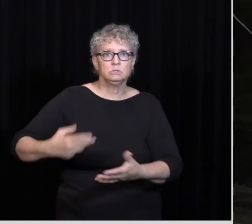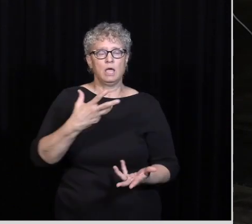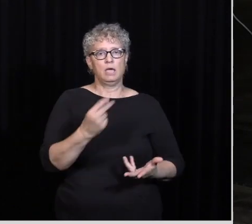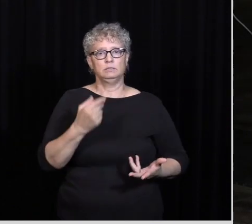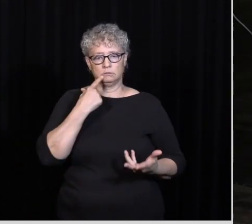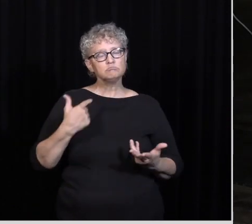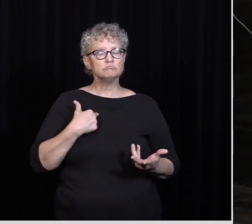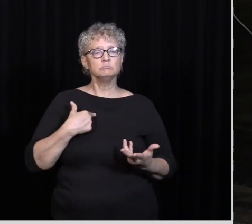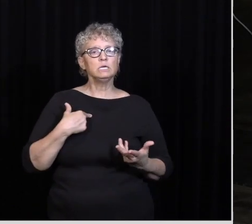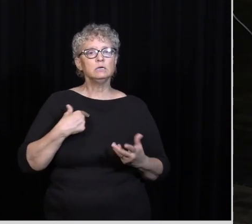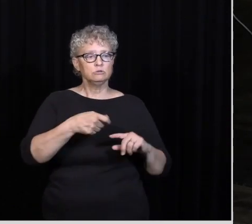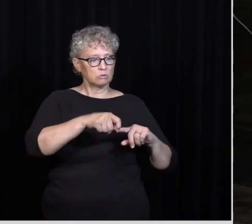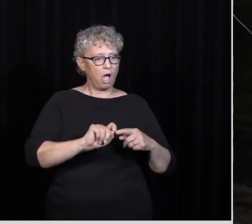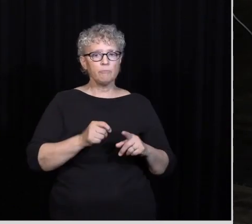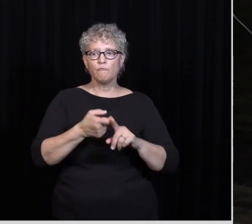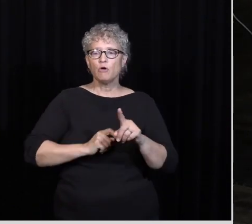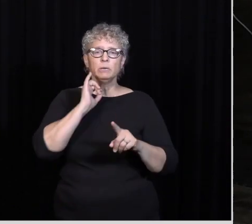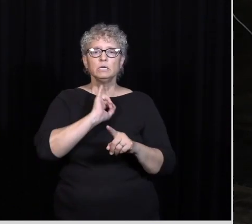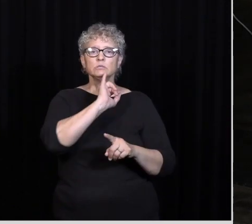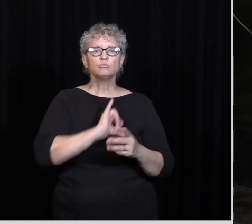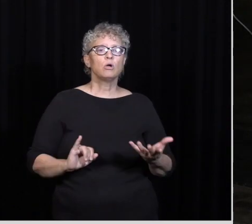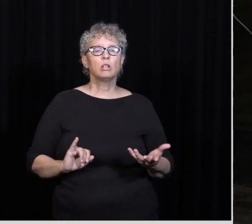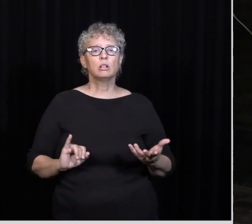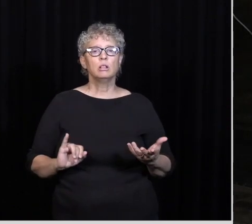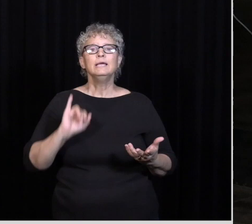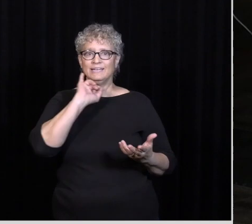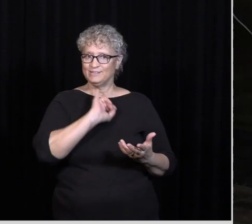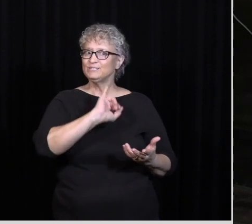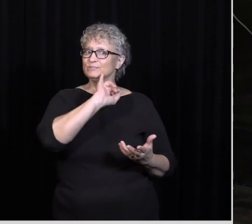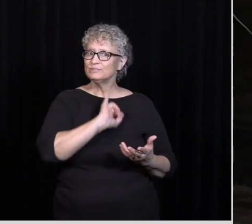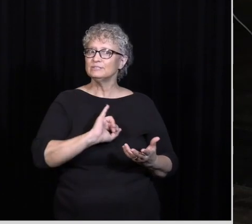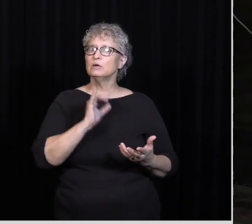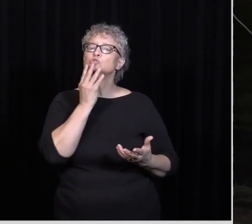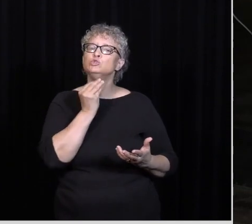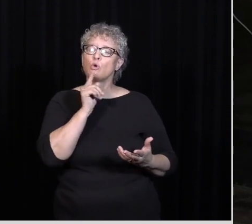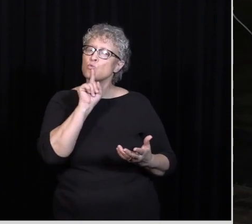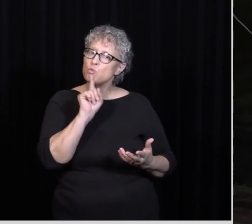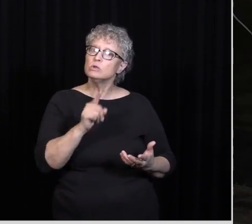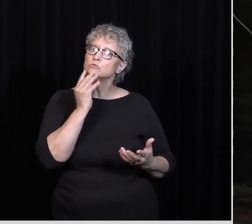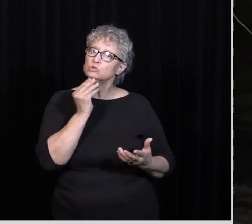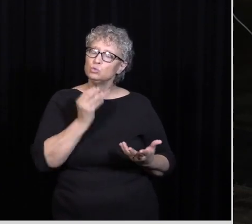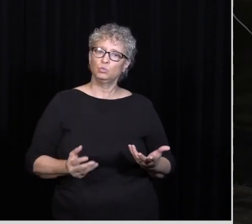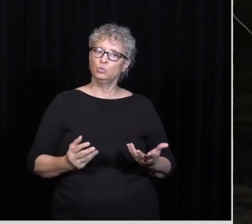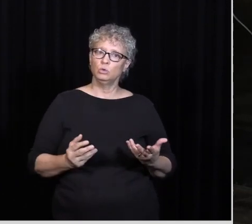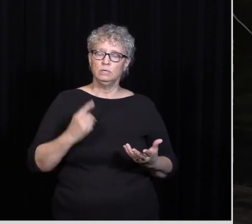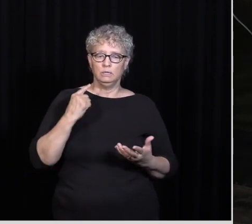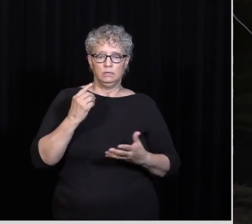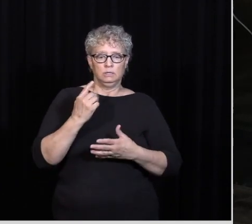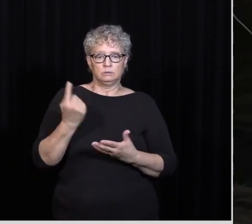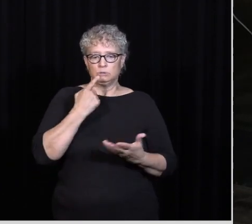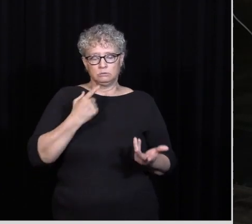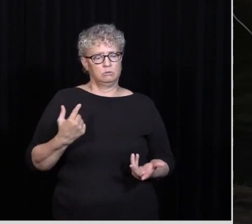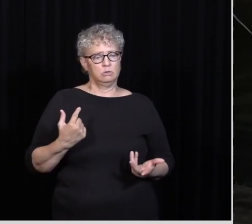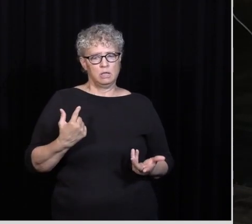have more circumcised I'm of the people of Israel So he's Israel He's a Jew A real Jew People think this means He's saying I'm